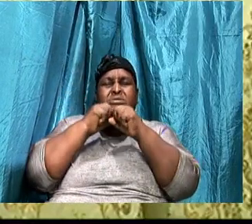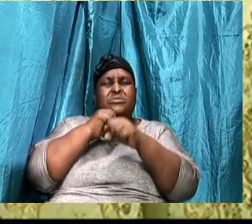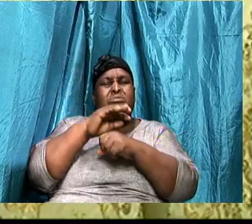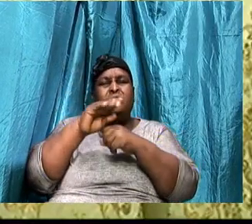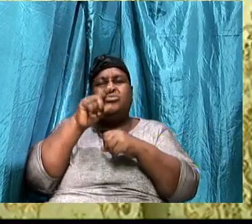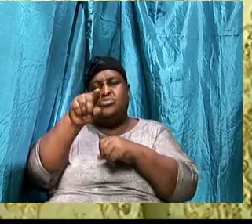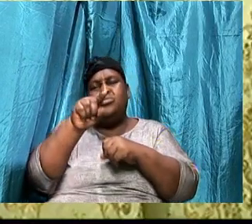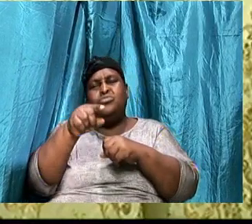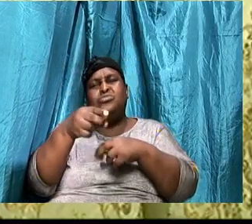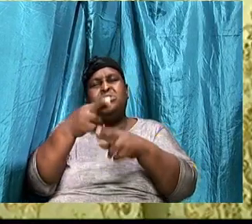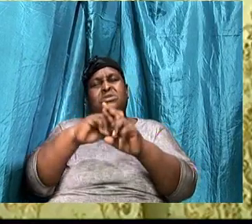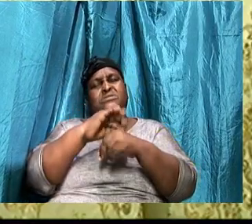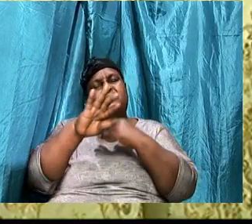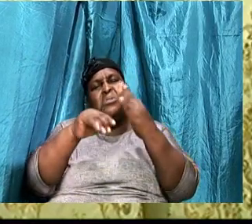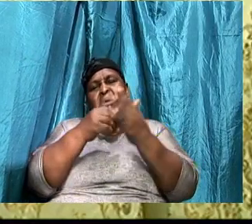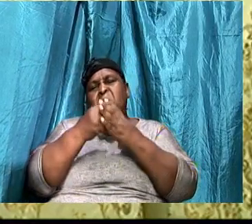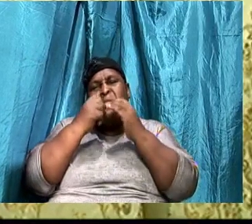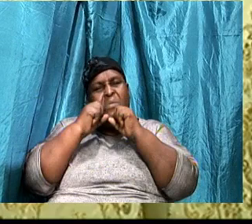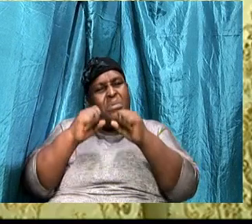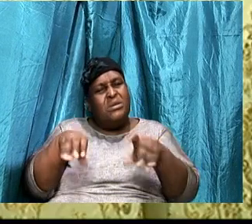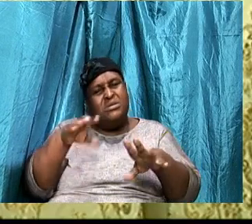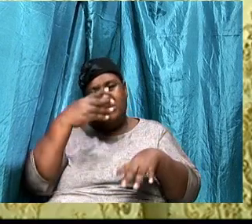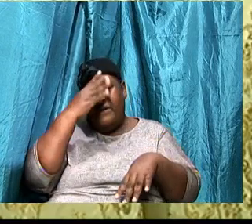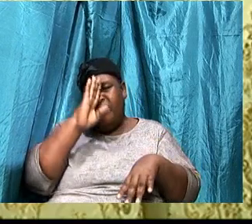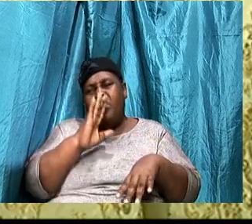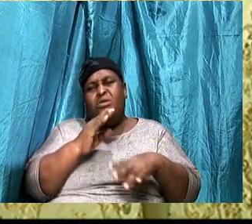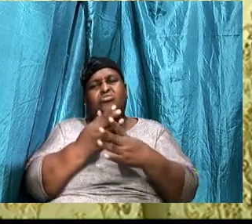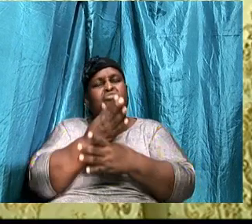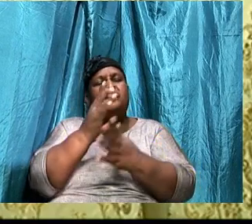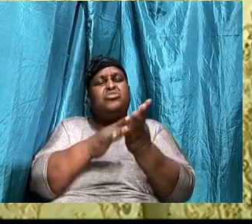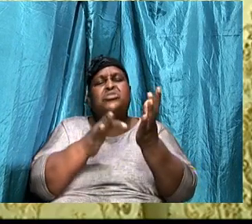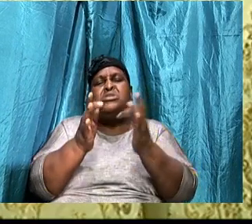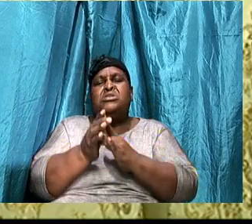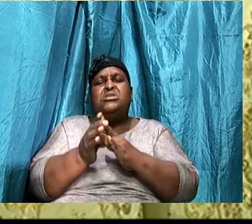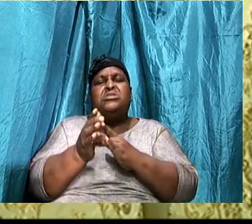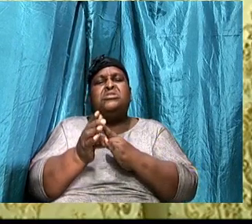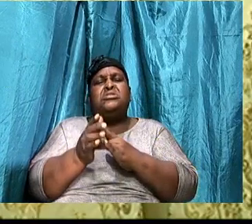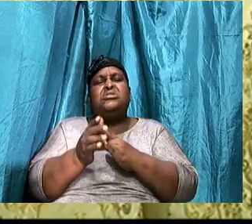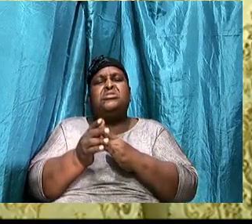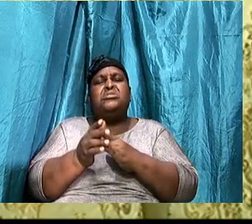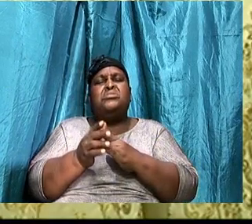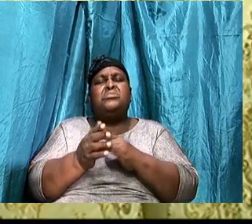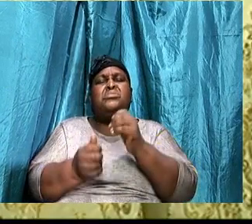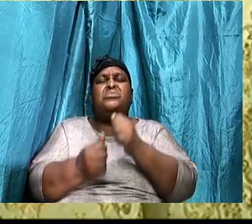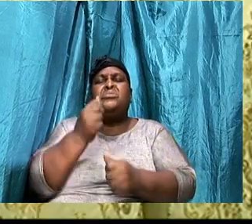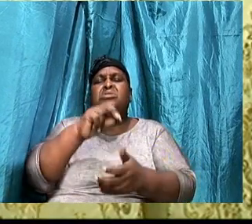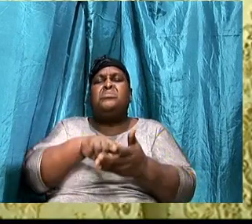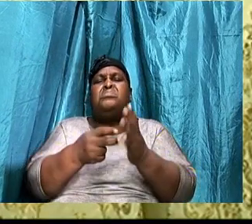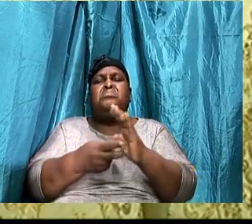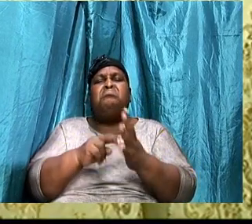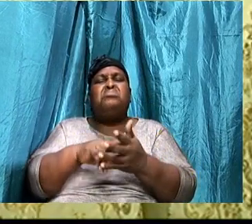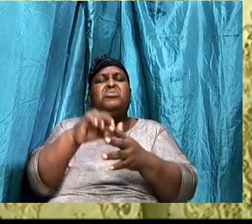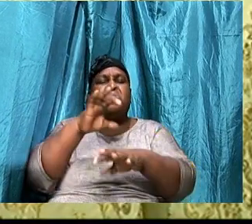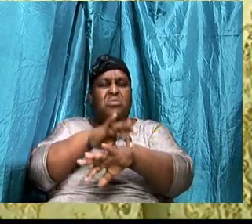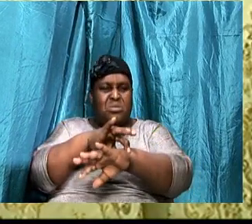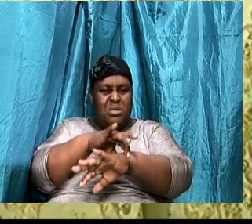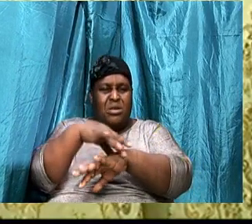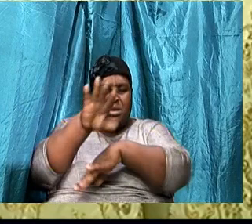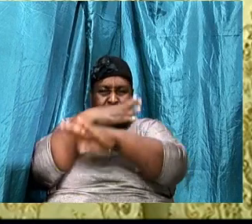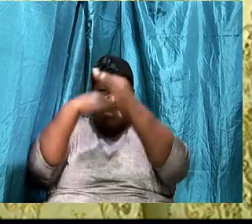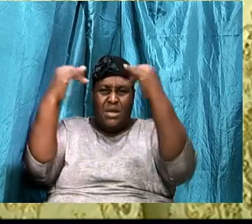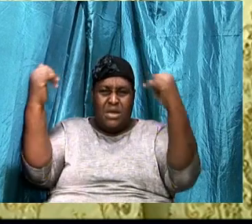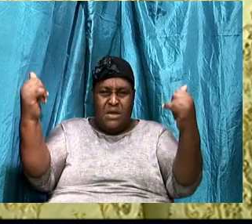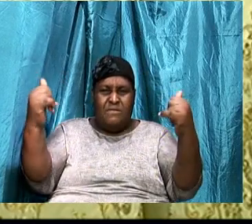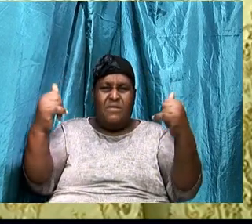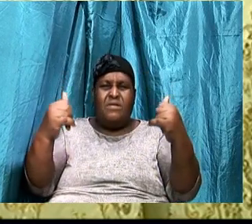through Jesus Christ, which includes earthly and heavenly possession. Being a son